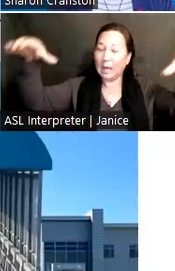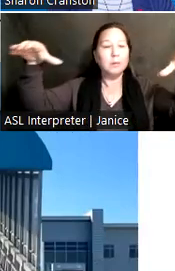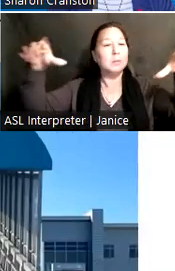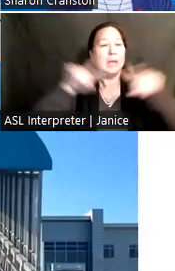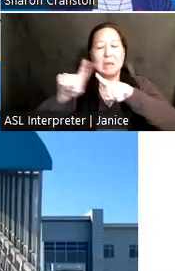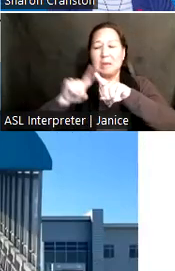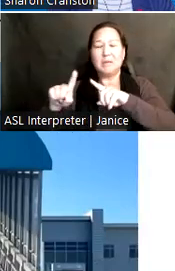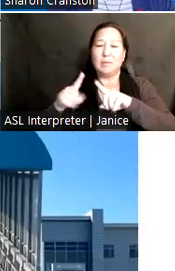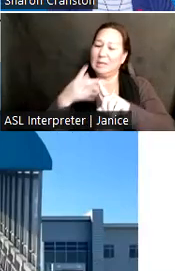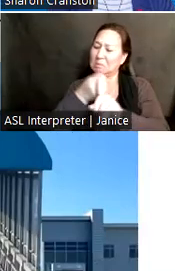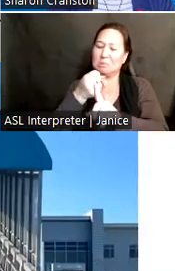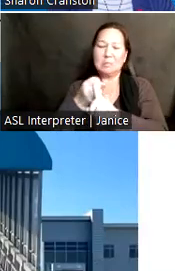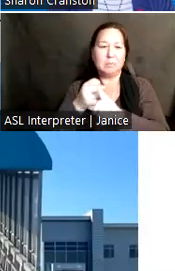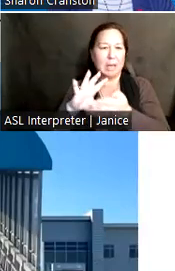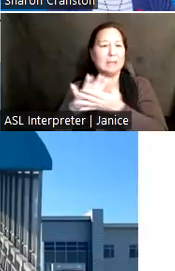other environmental conditions.